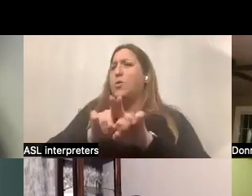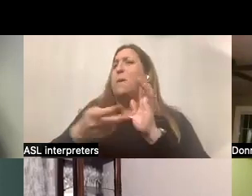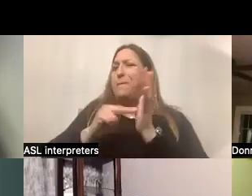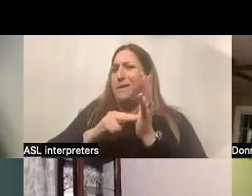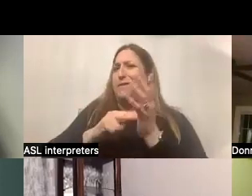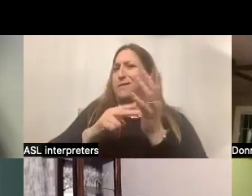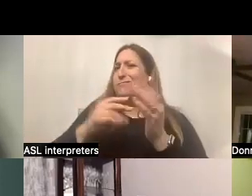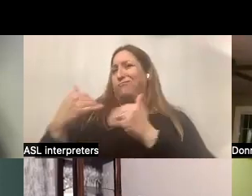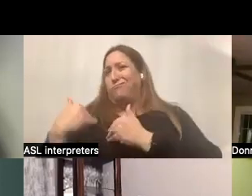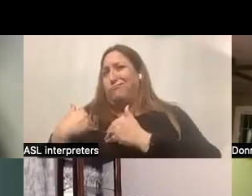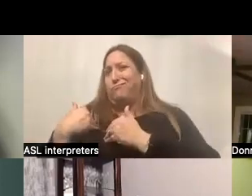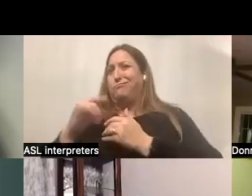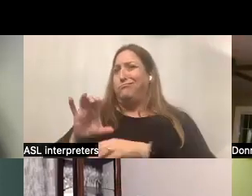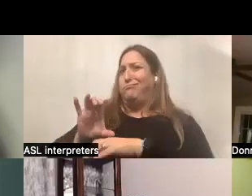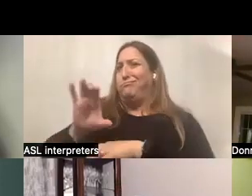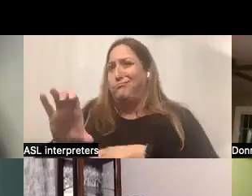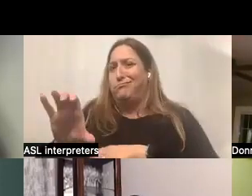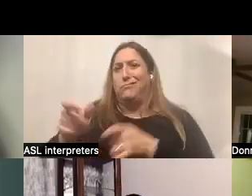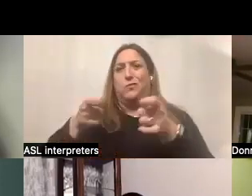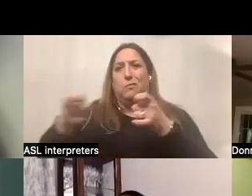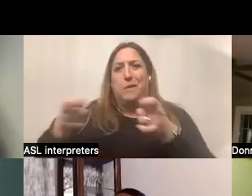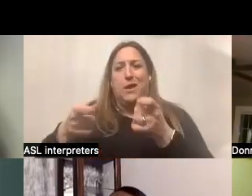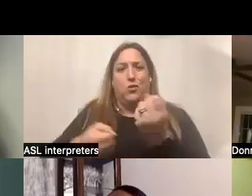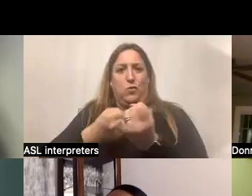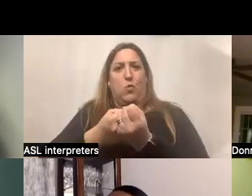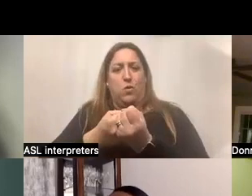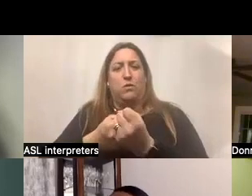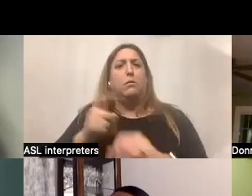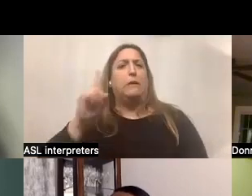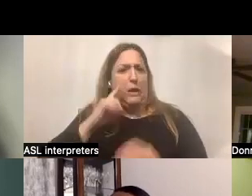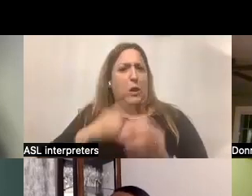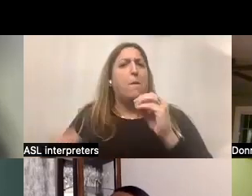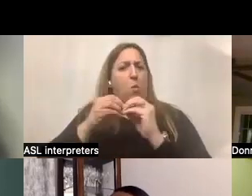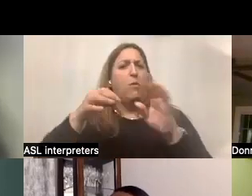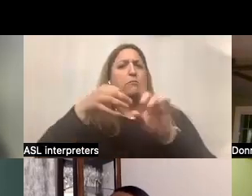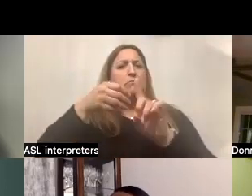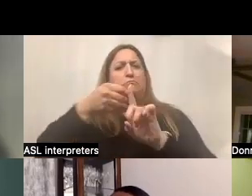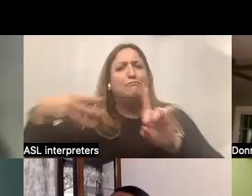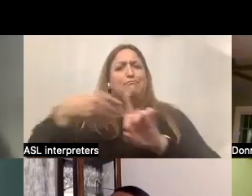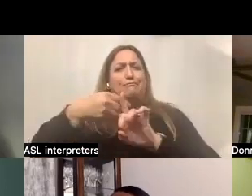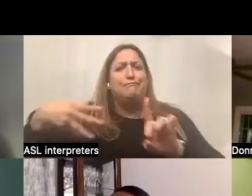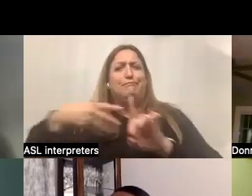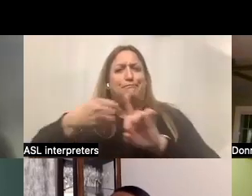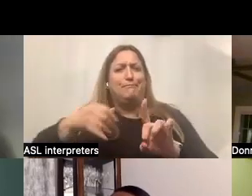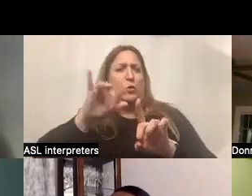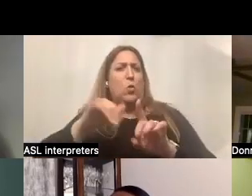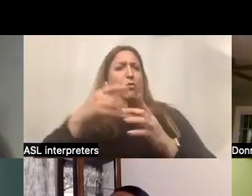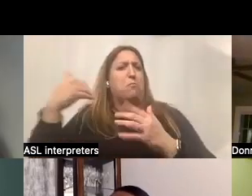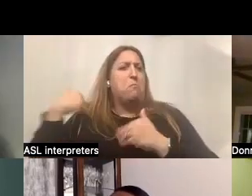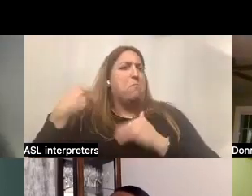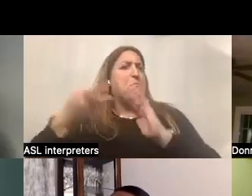responsibility to manage those supports. And you'll hear more about those additional responsibilities tonight.